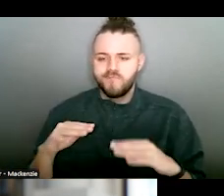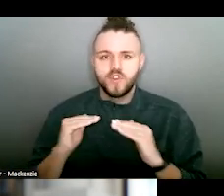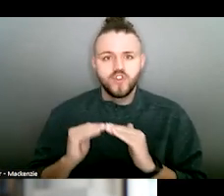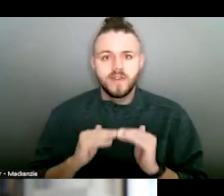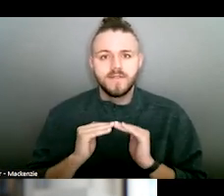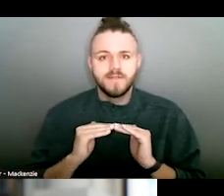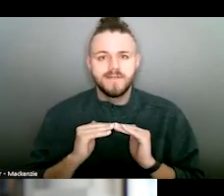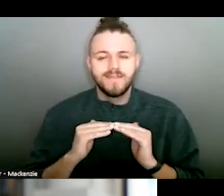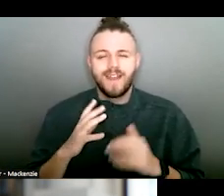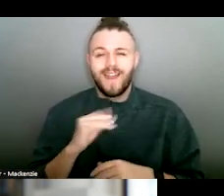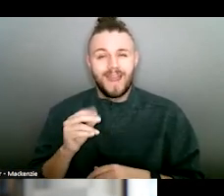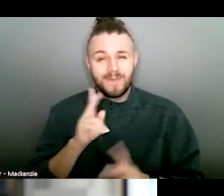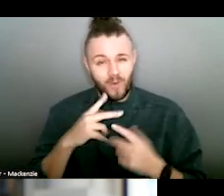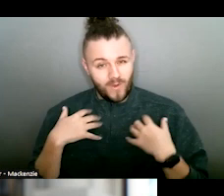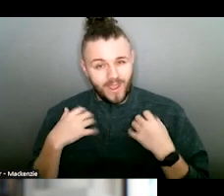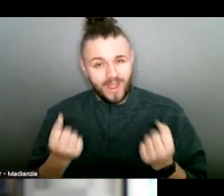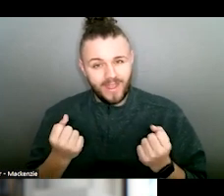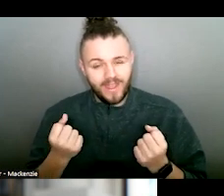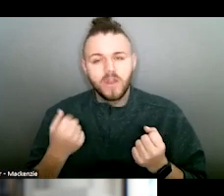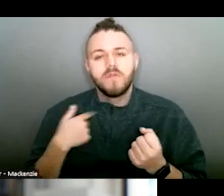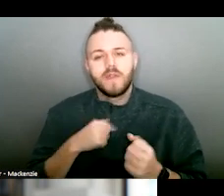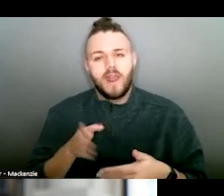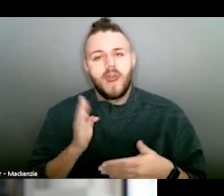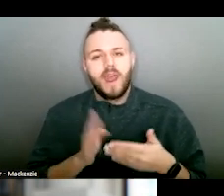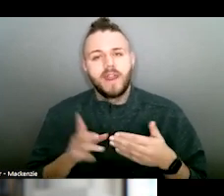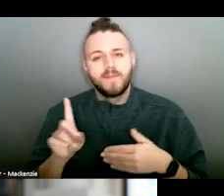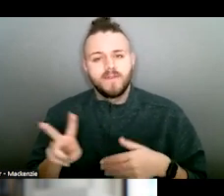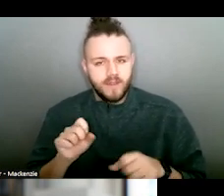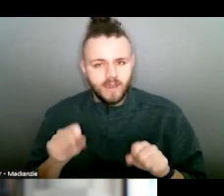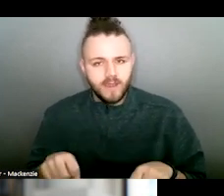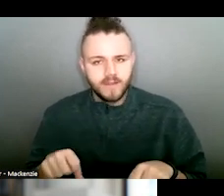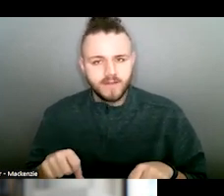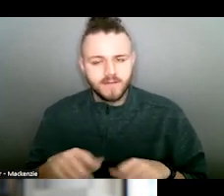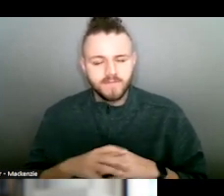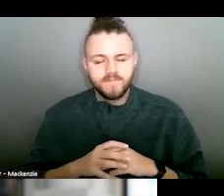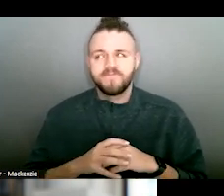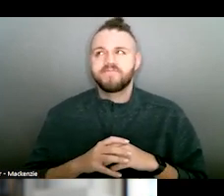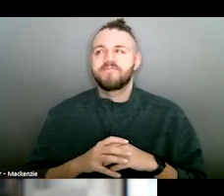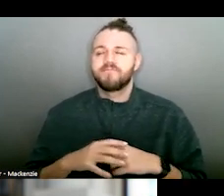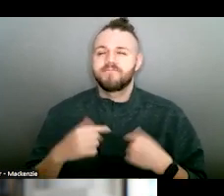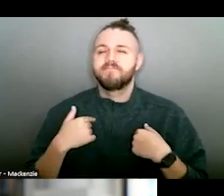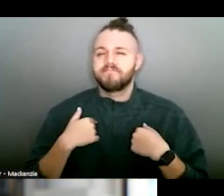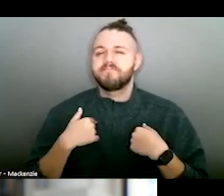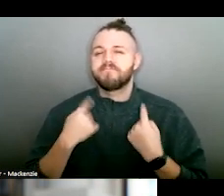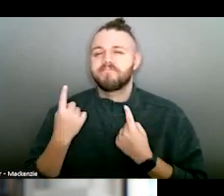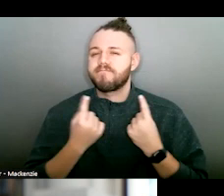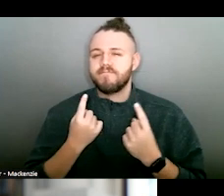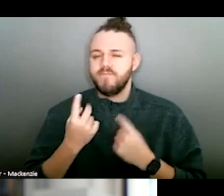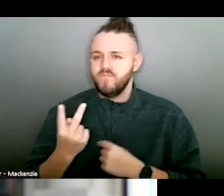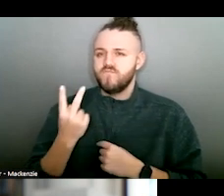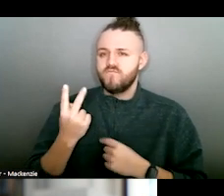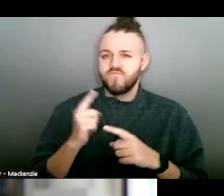people to justice, and the more we bring people to healing, we can end domestic violence. You know, when I